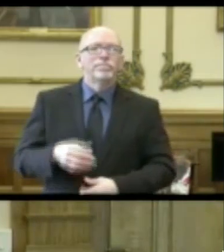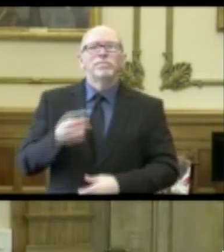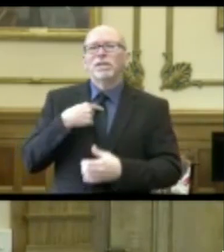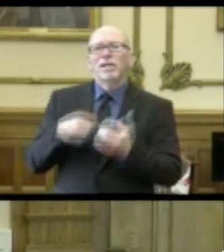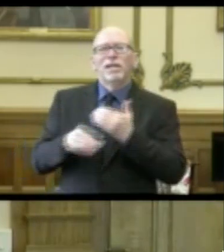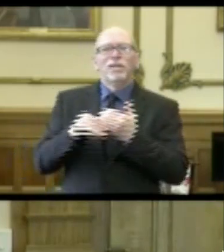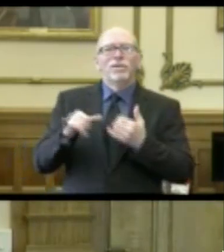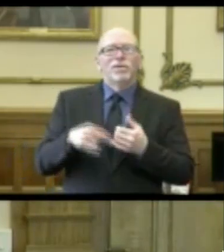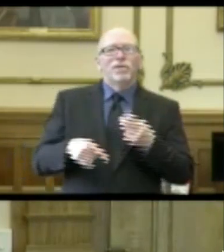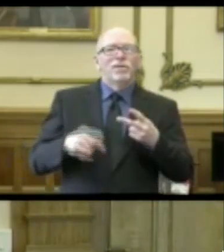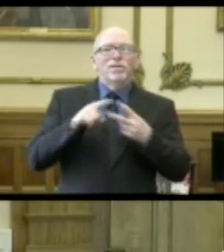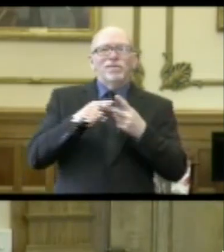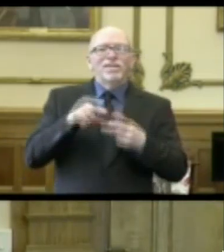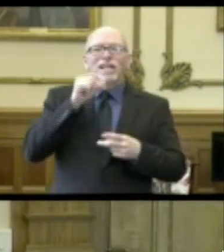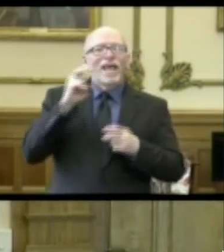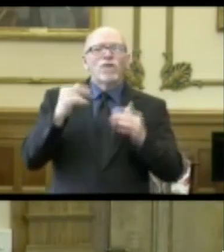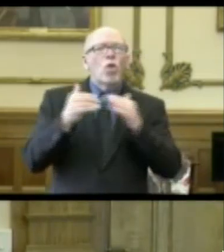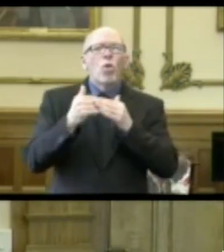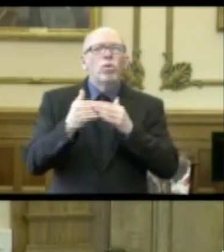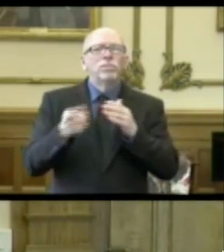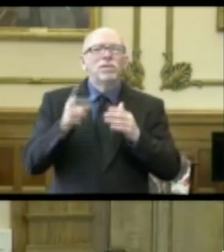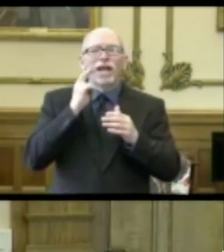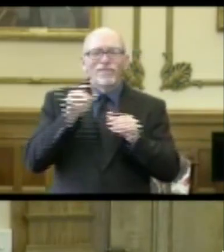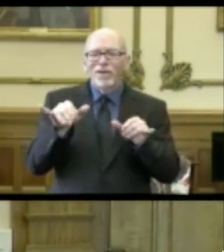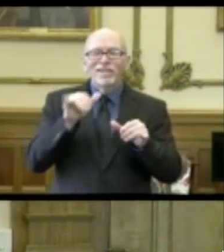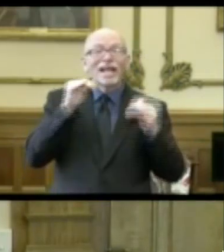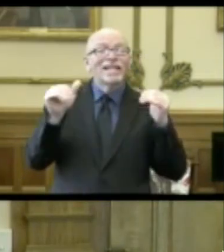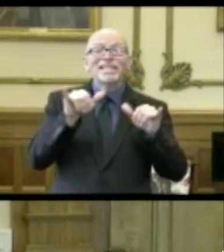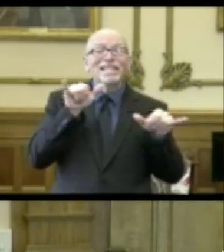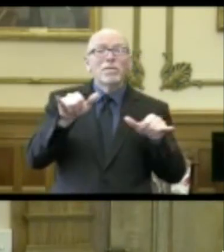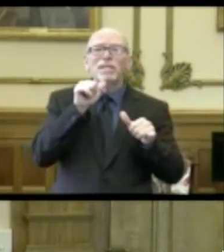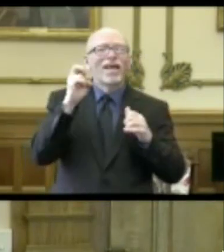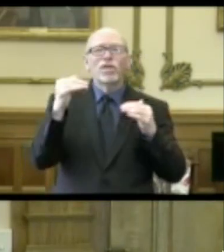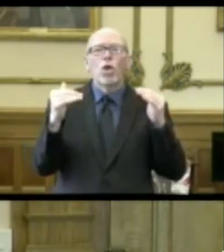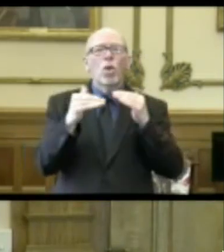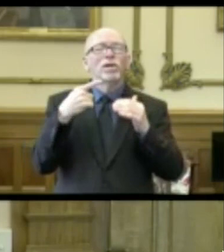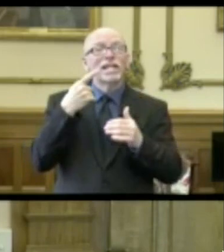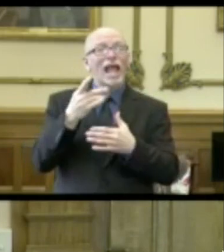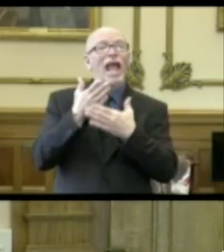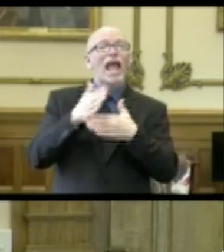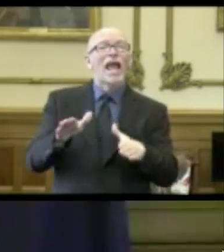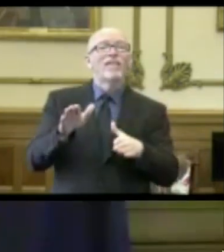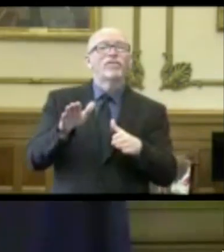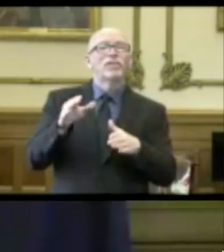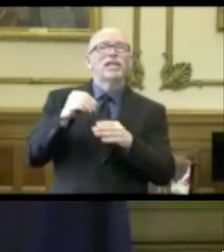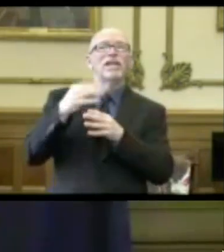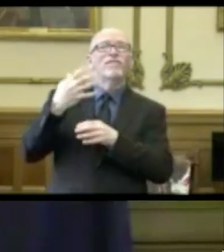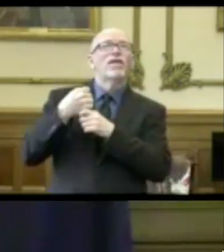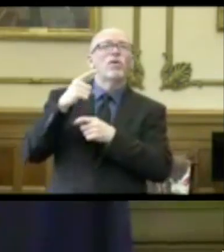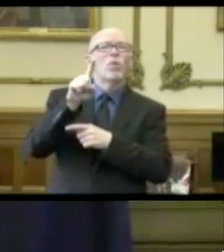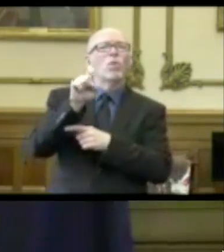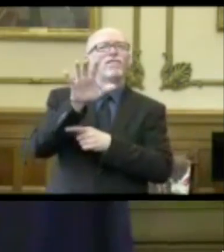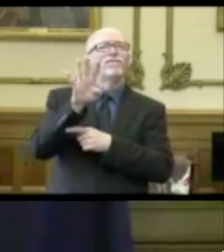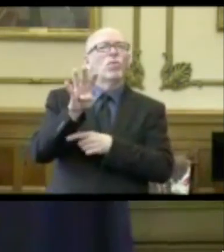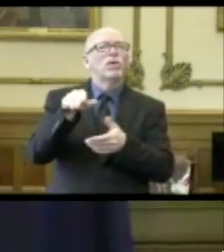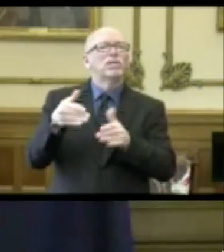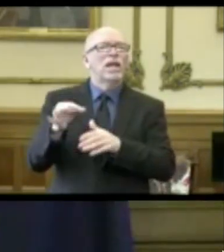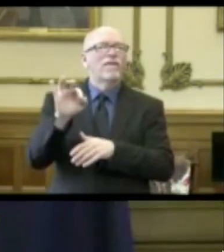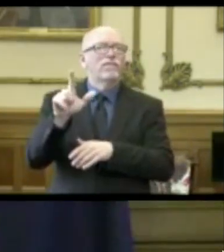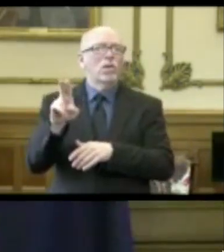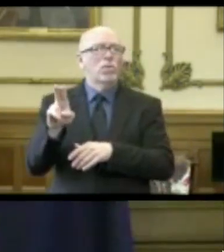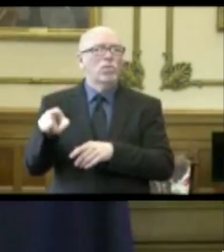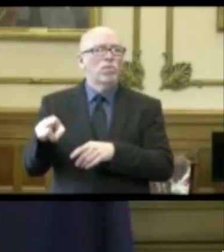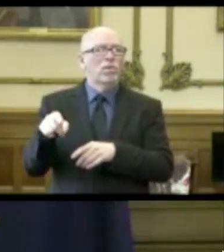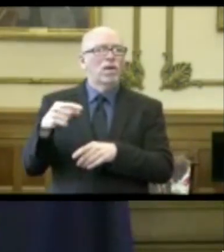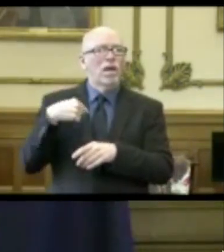in two words, not close. I mean, you're exactly right. You said the average over a five-year period is 154. For